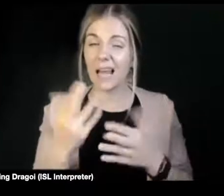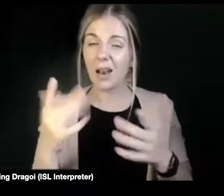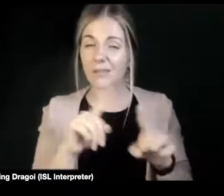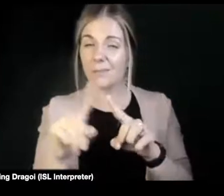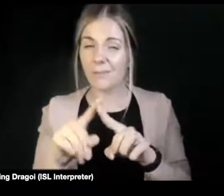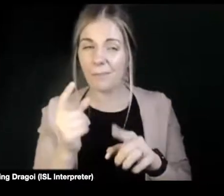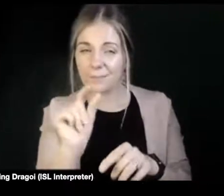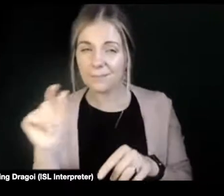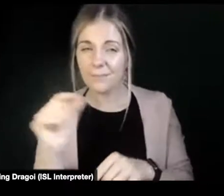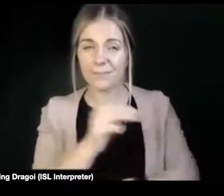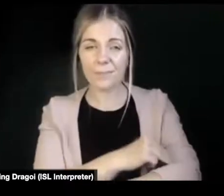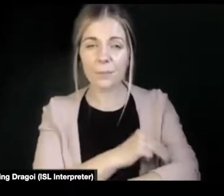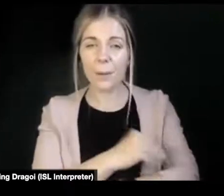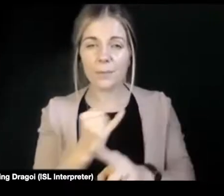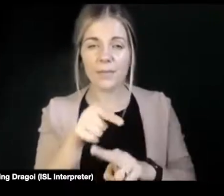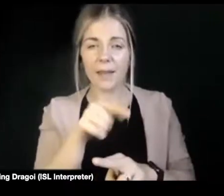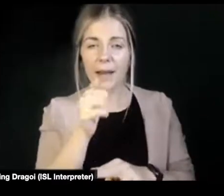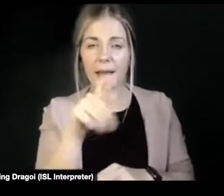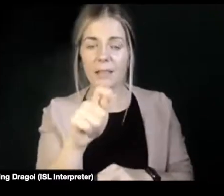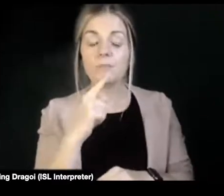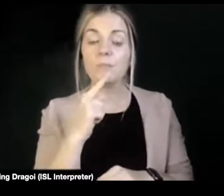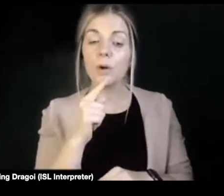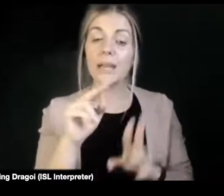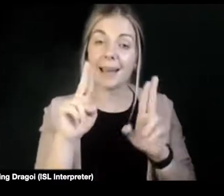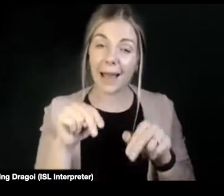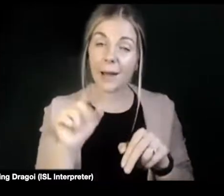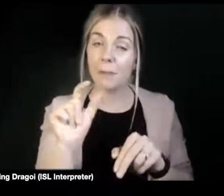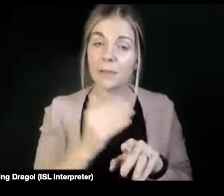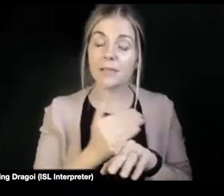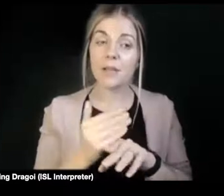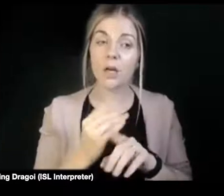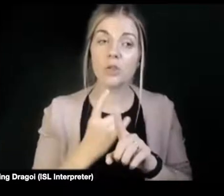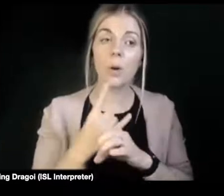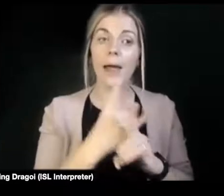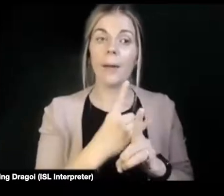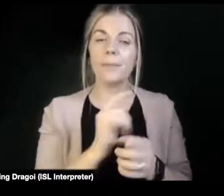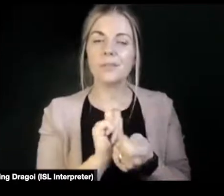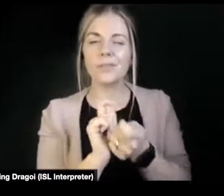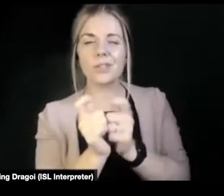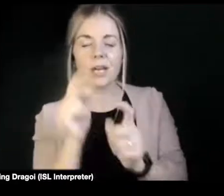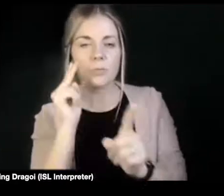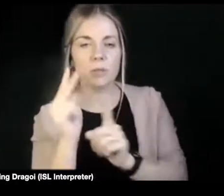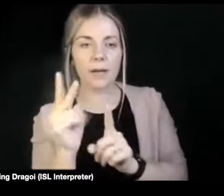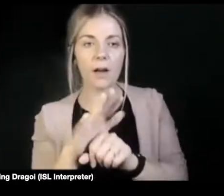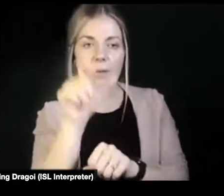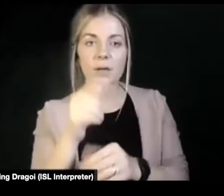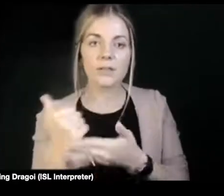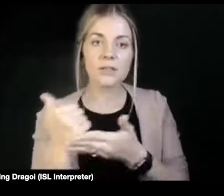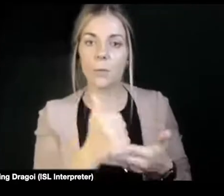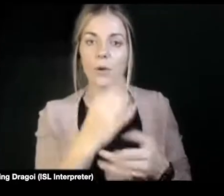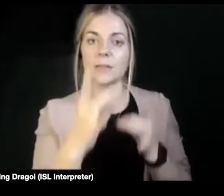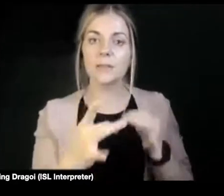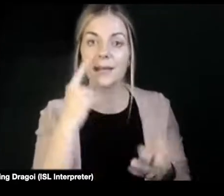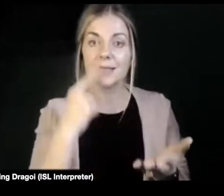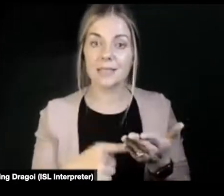But what could be helpful is in shifting the lens around supporting people to make decisions. So helping people to find information